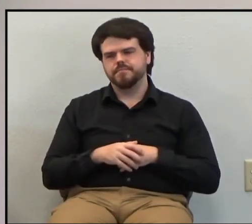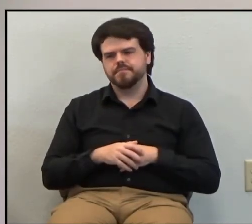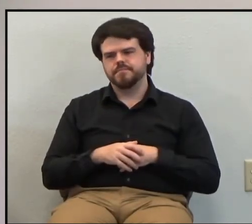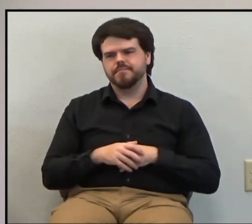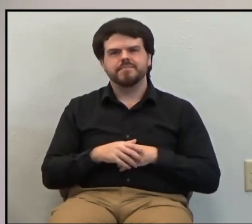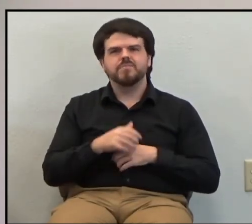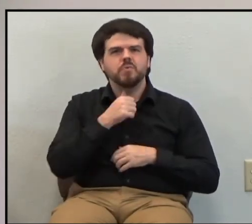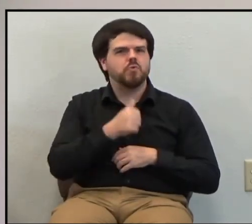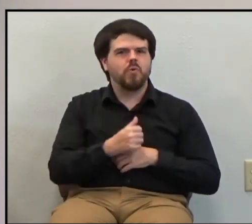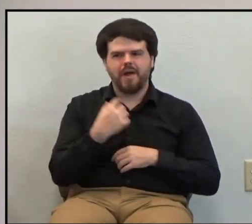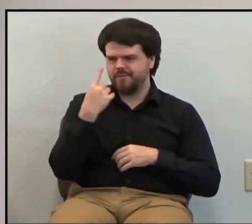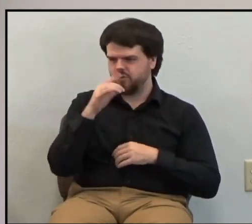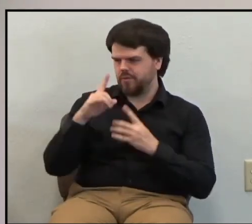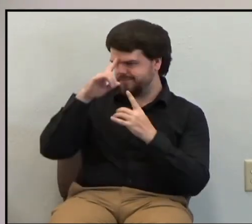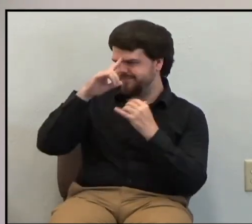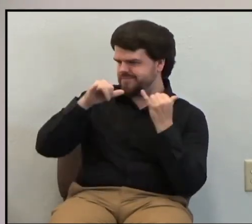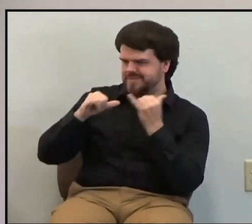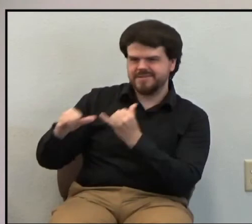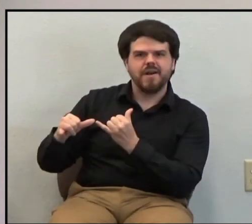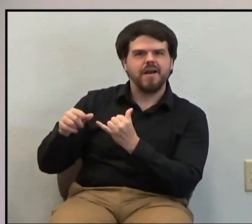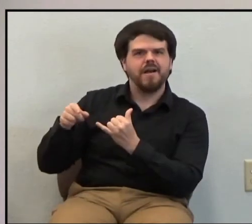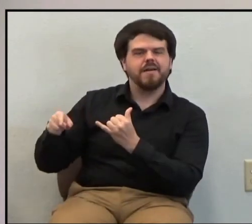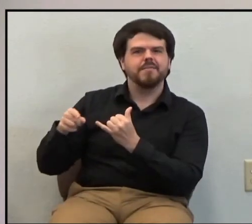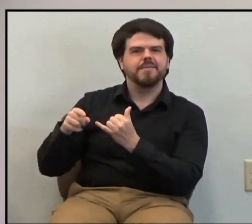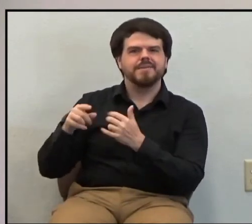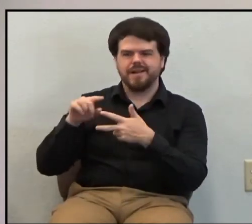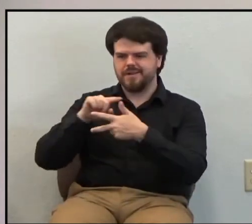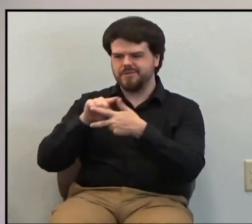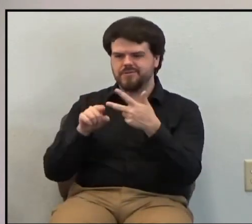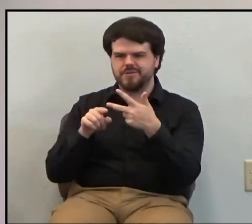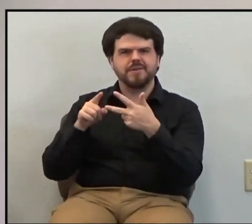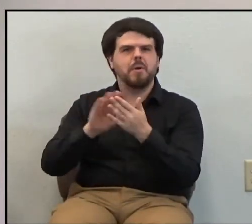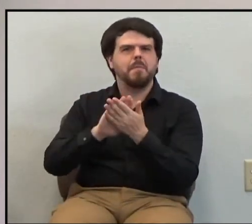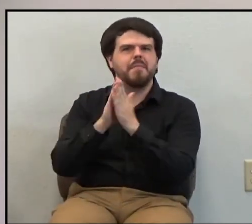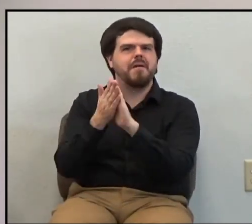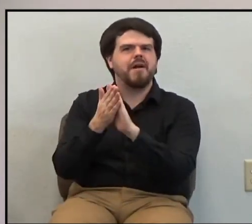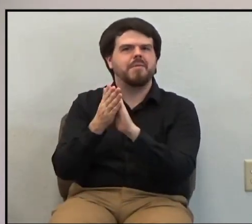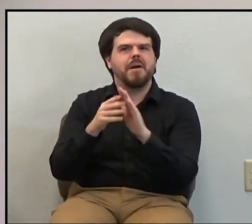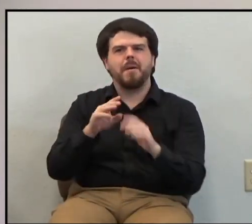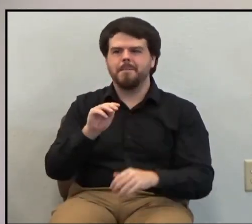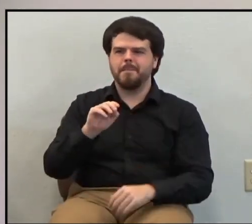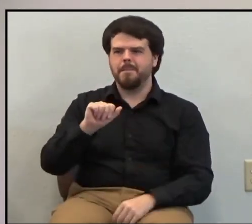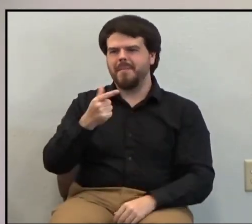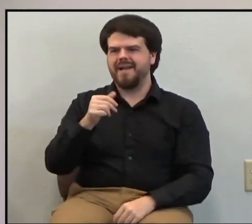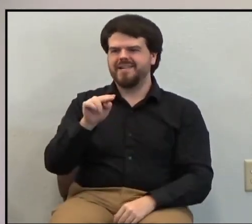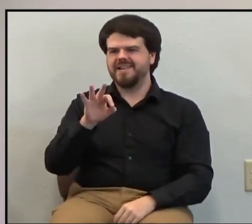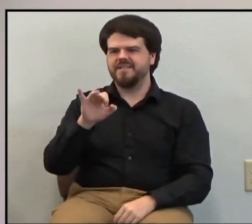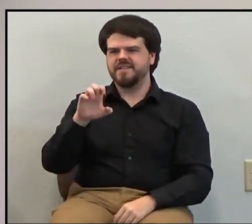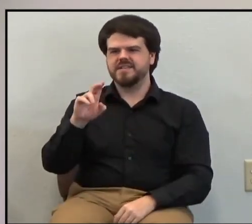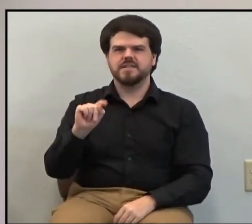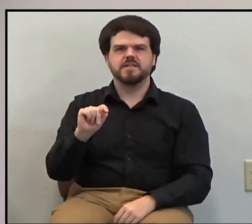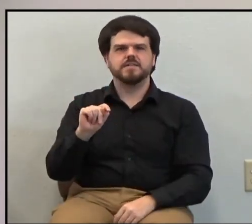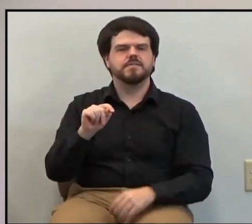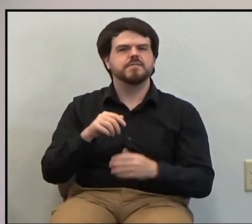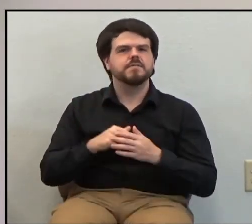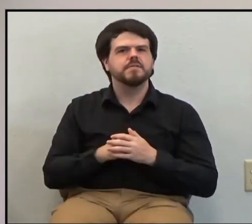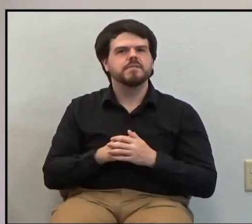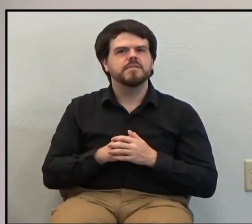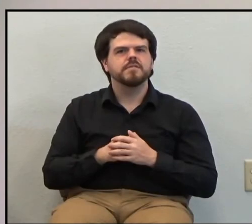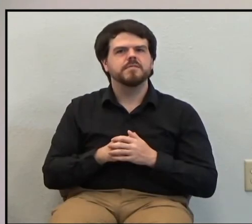You don't have to be like those three to be magnificent, but you can be magnificent.